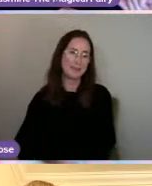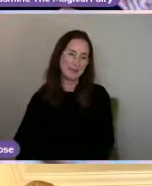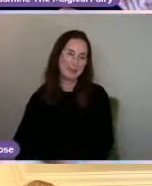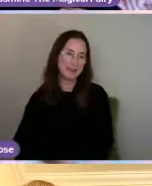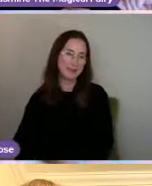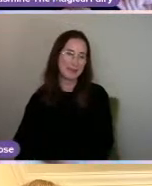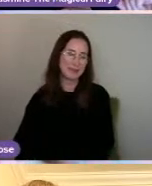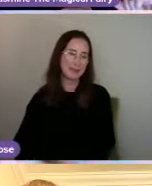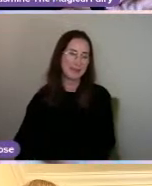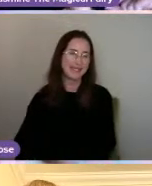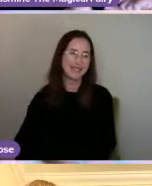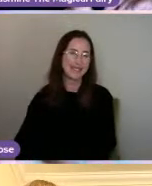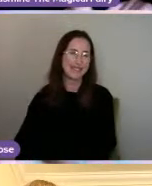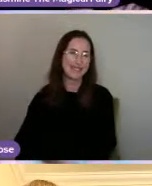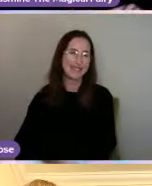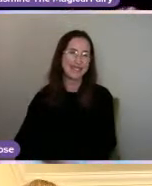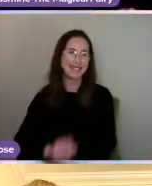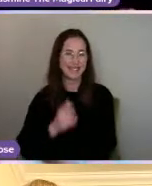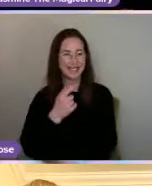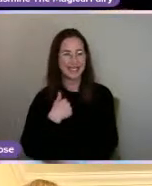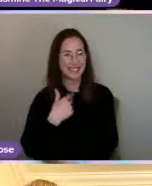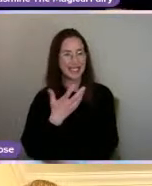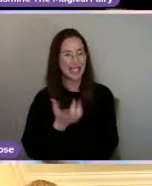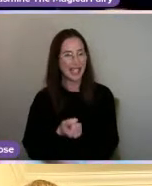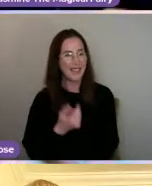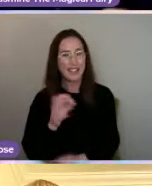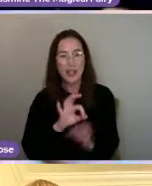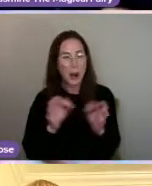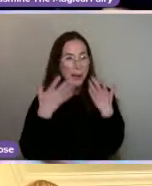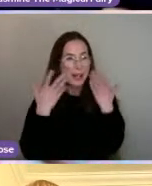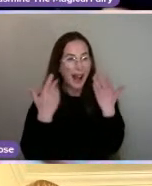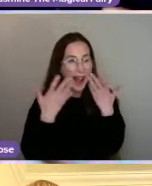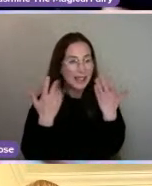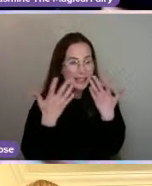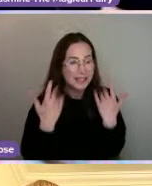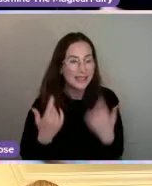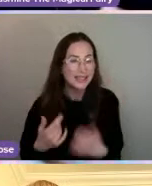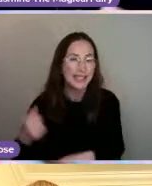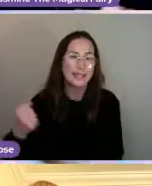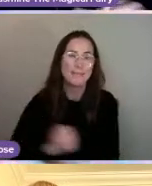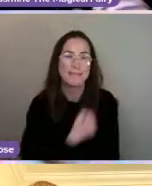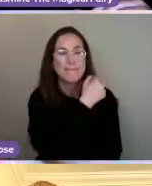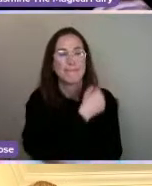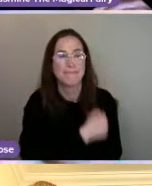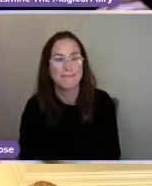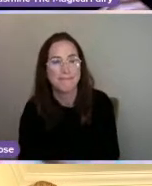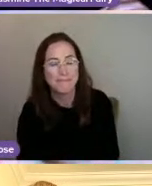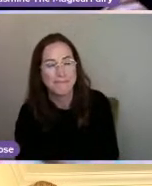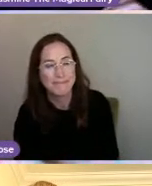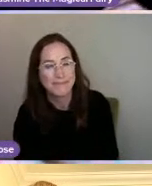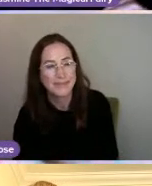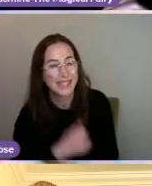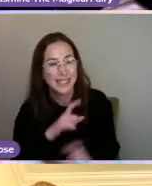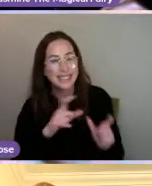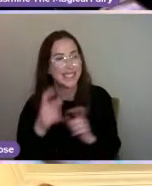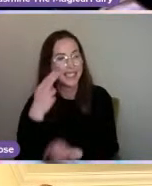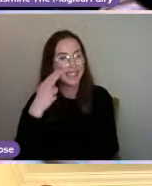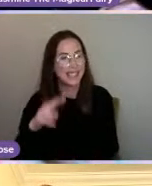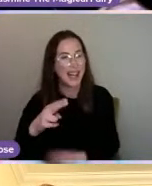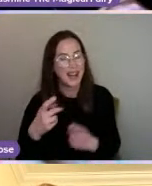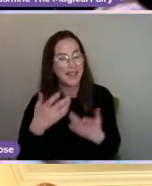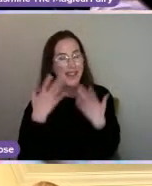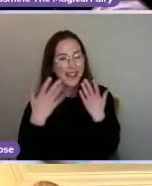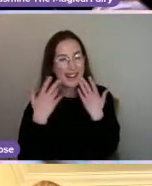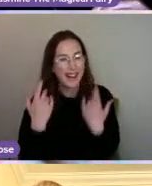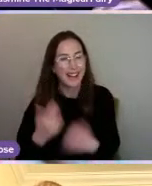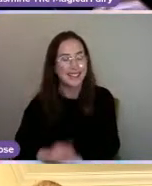Just one this week. You needed another cat this week? No. We still need to find a name for the other one.